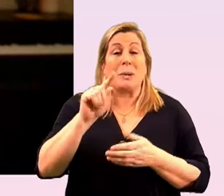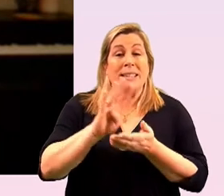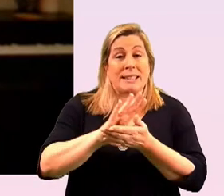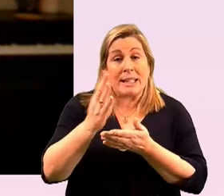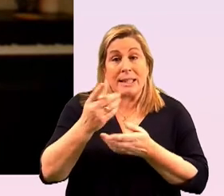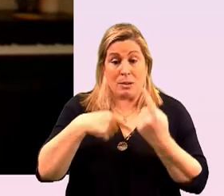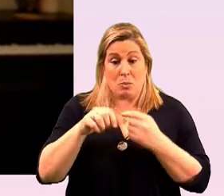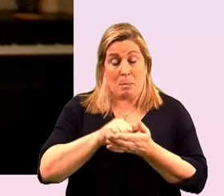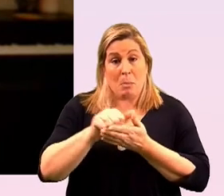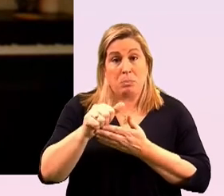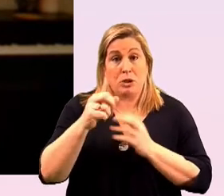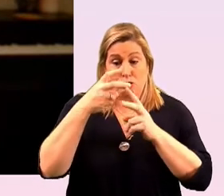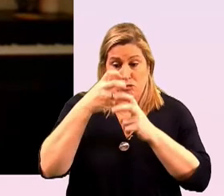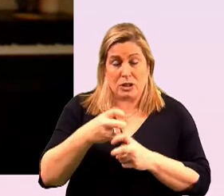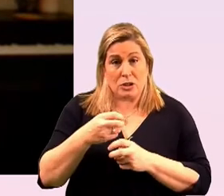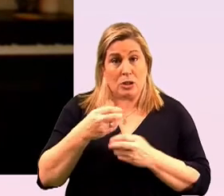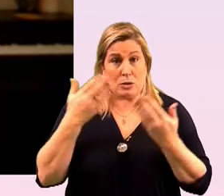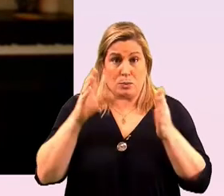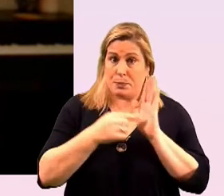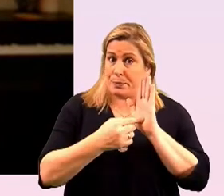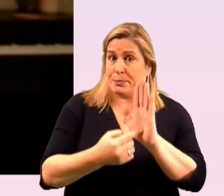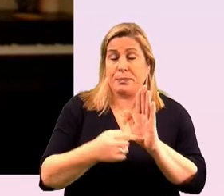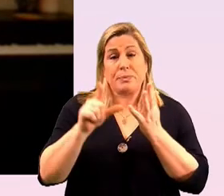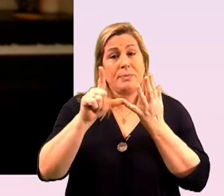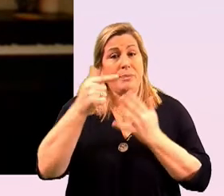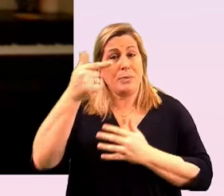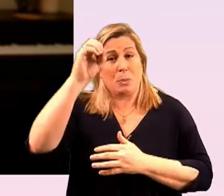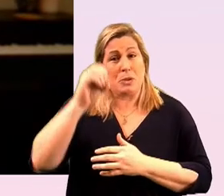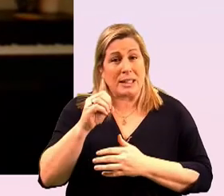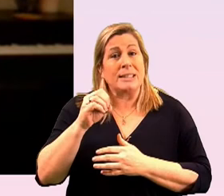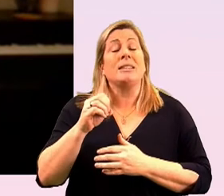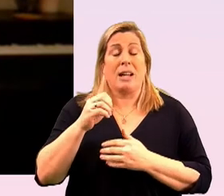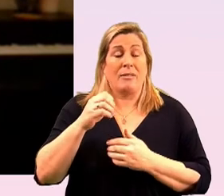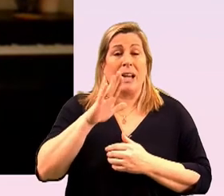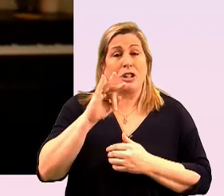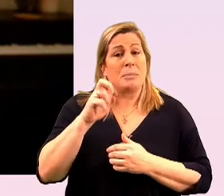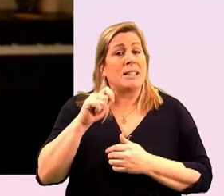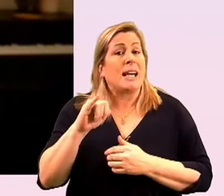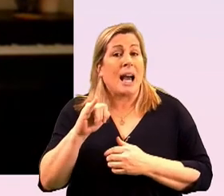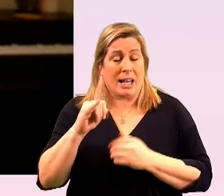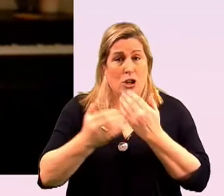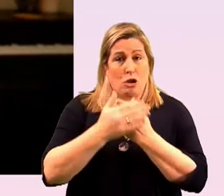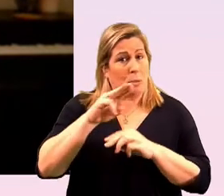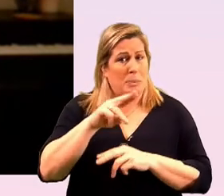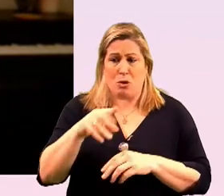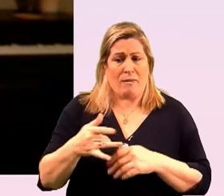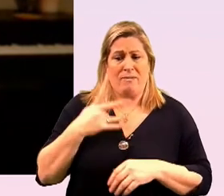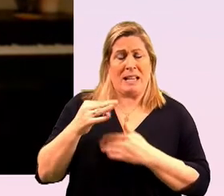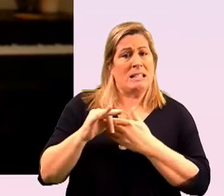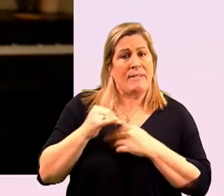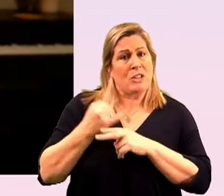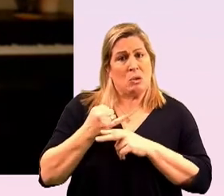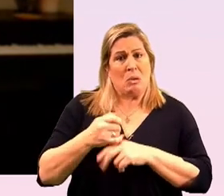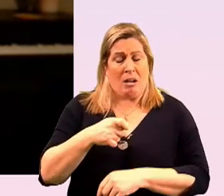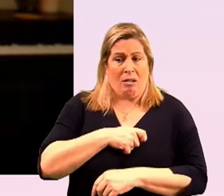that told us that 72 percent of lgbti young people didn't feel safe in school and had a fear about